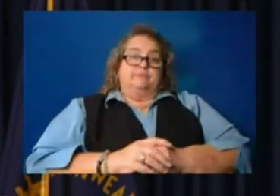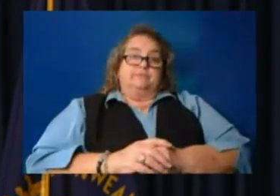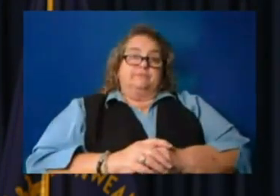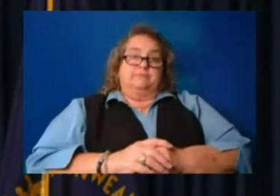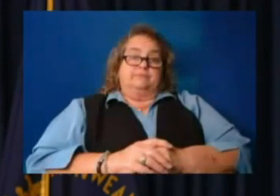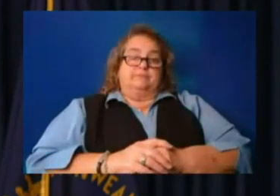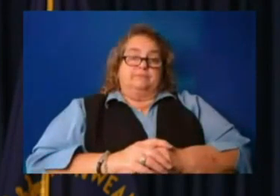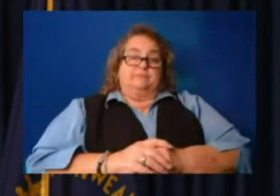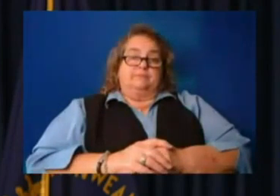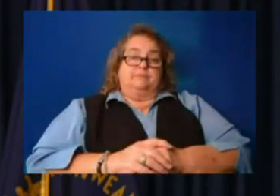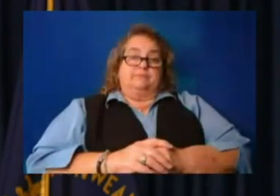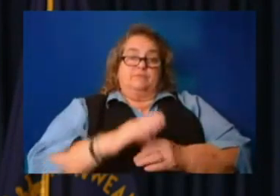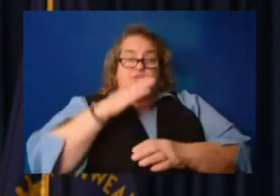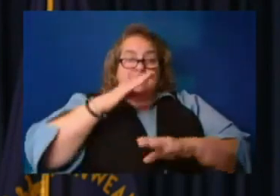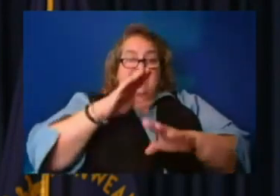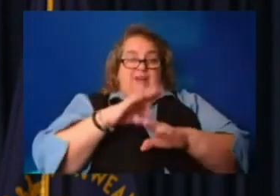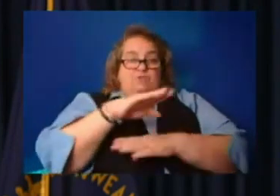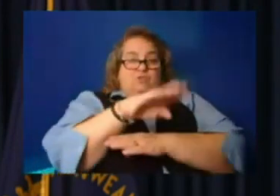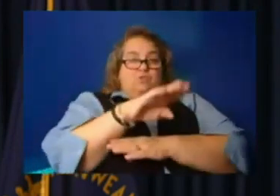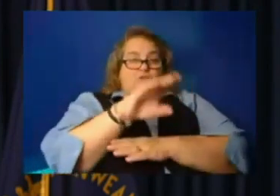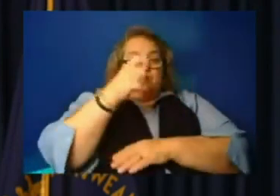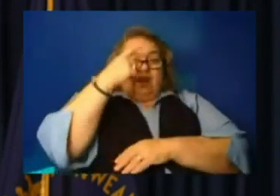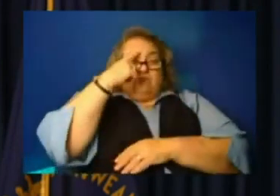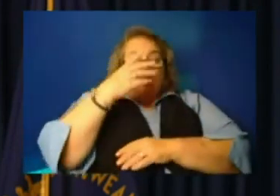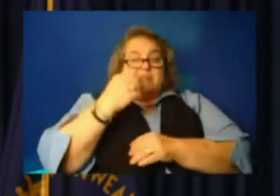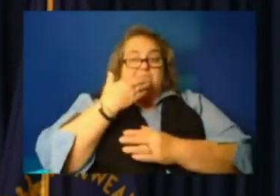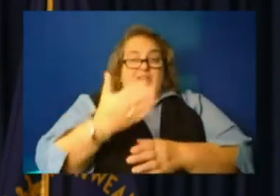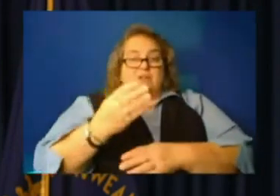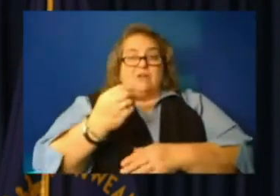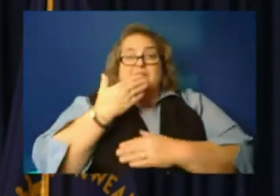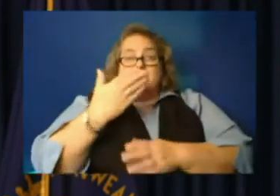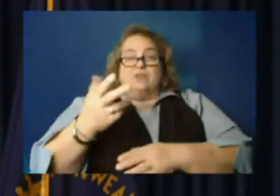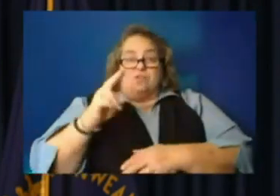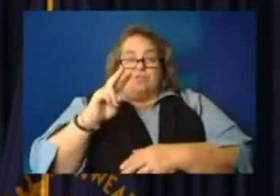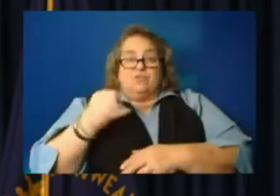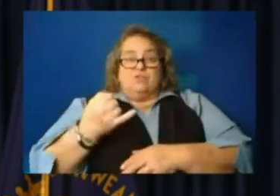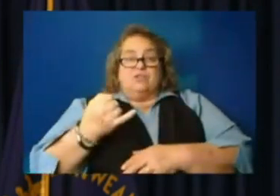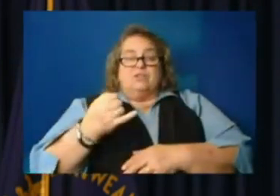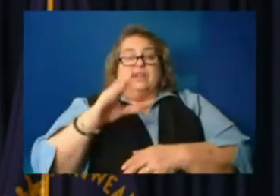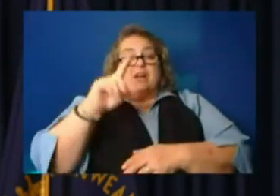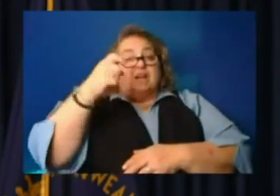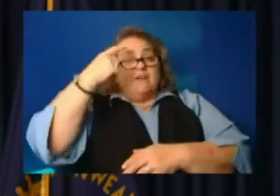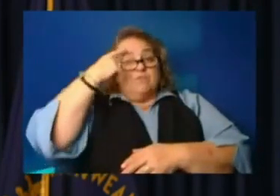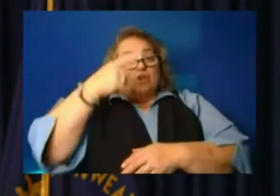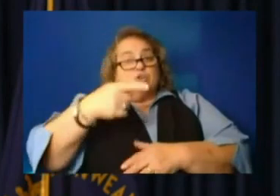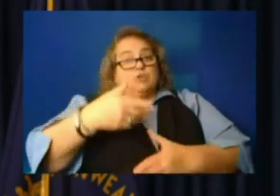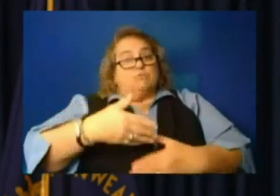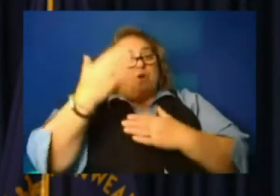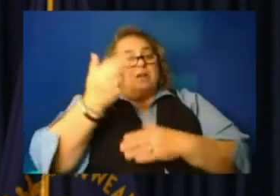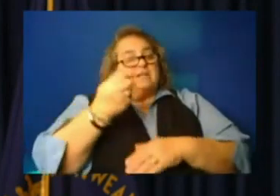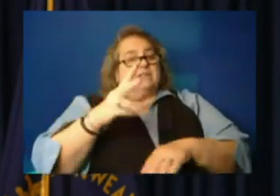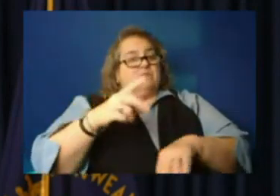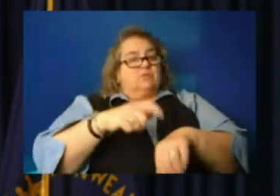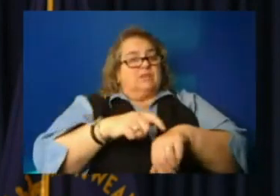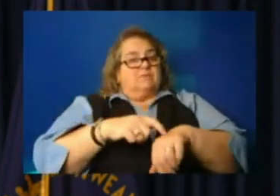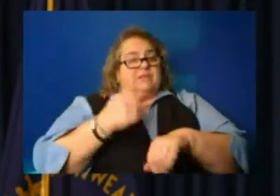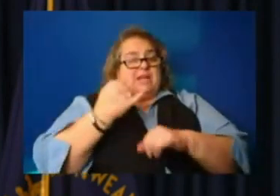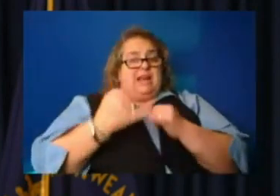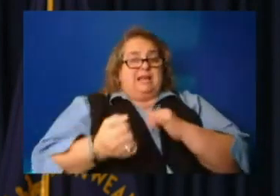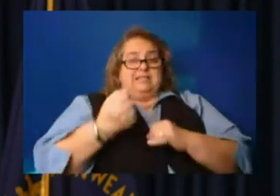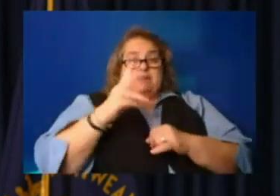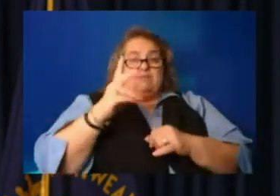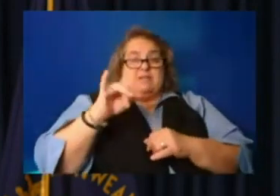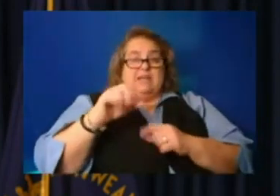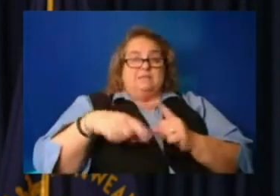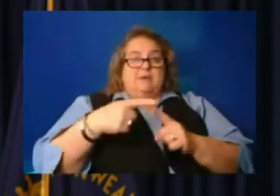Good afternoon, Governor, and thank you. And thank you, Virginia. Governor, you brought up several times over the last several days about mental health. And I know